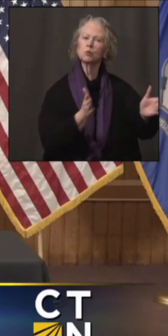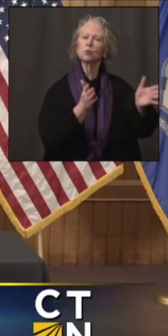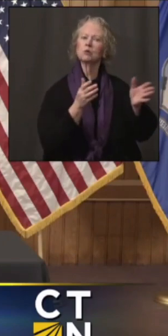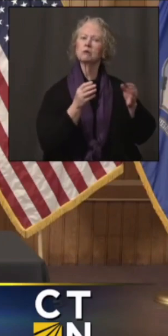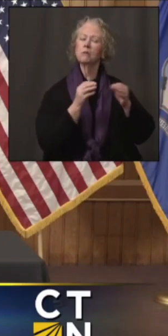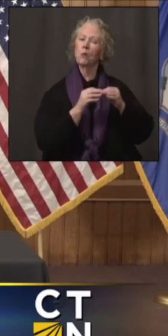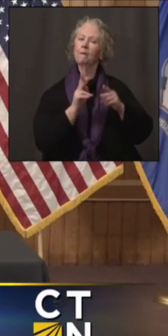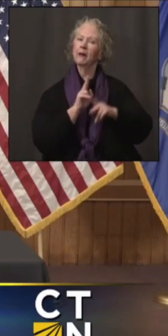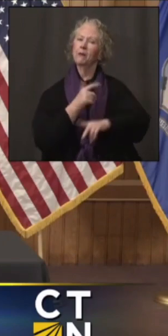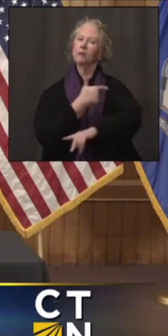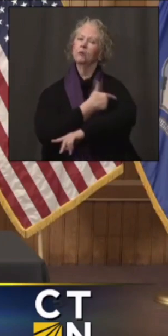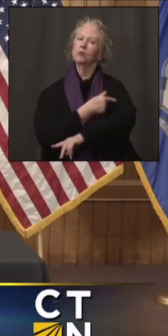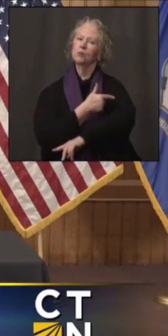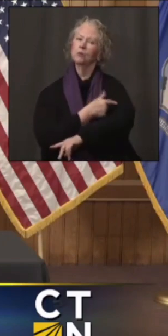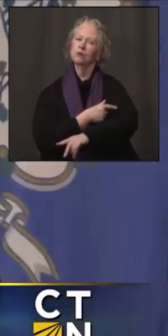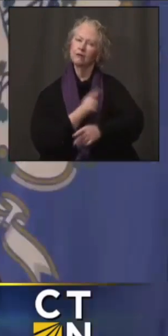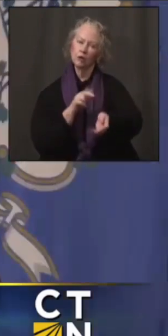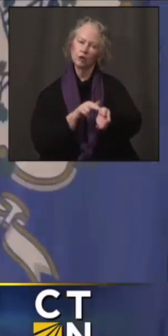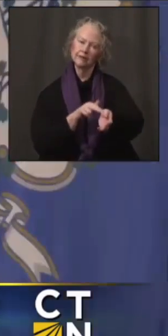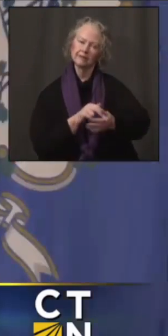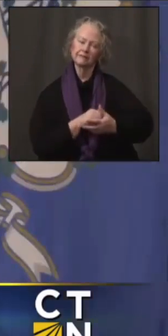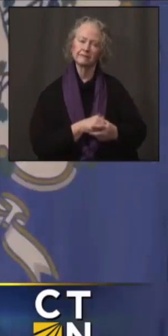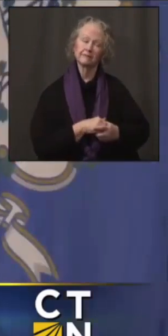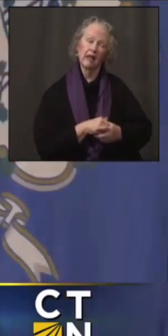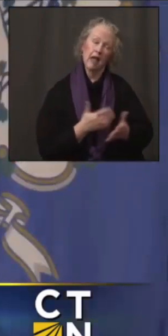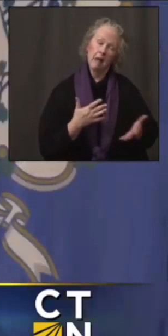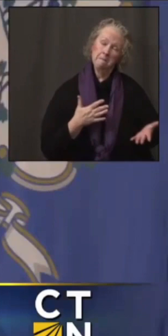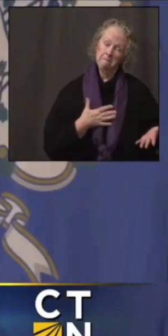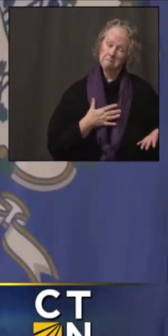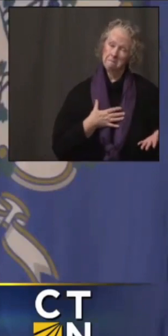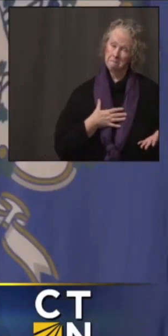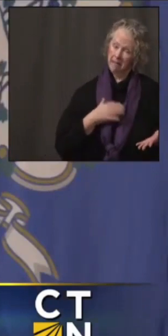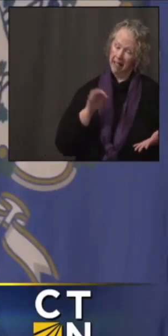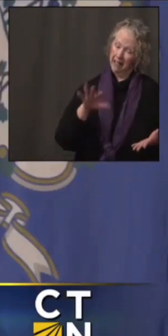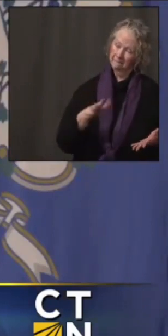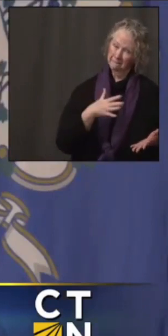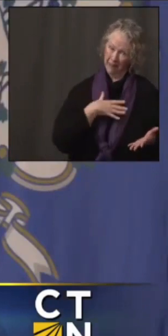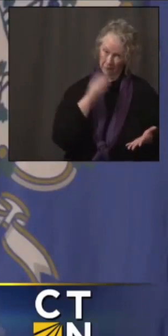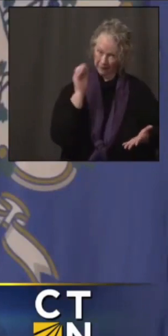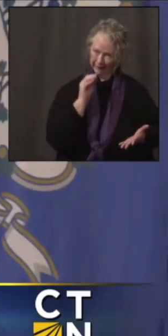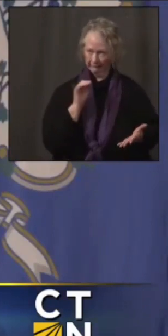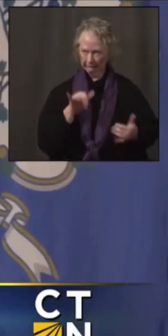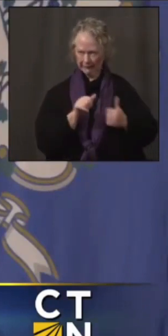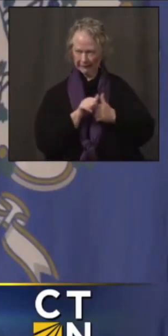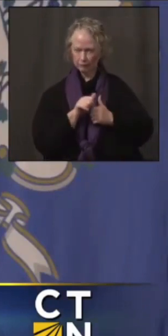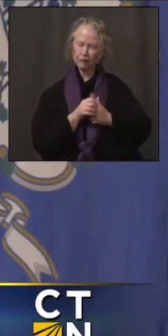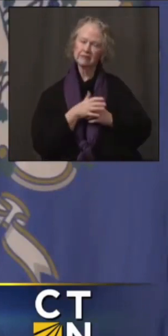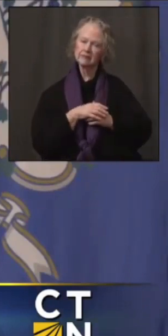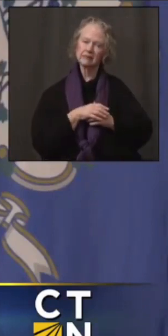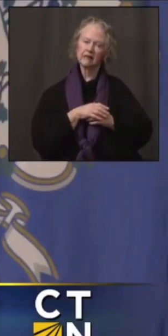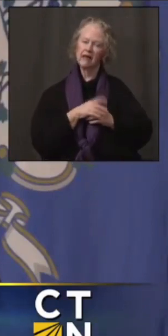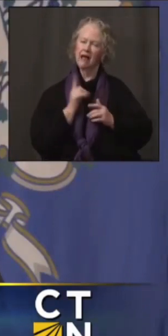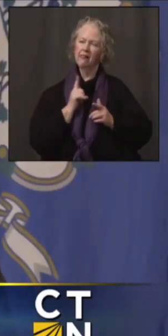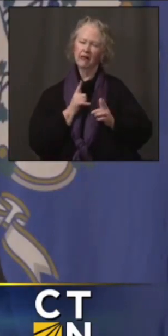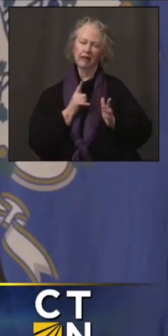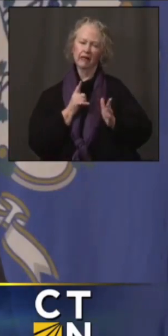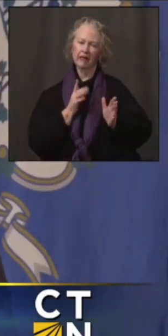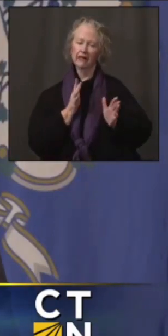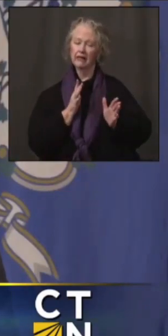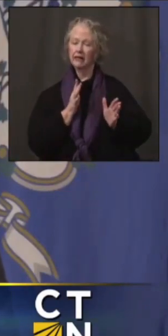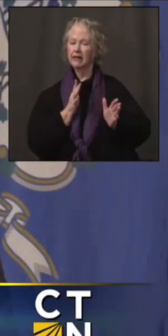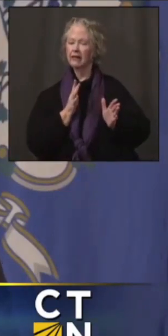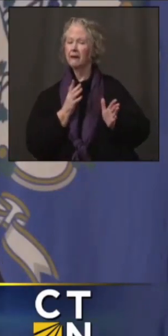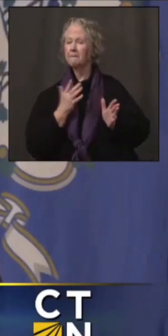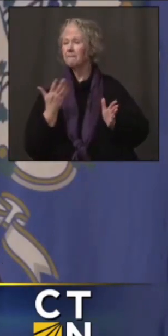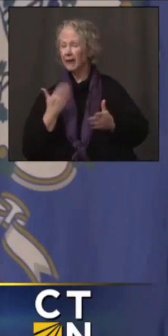on board? I'll throw in my two cents, which is always dangerous. Um, I would probably stick right now because maybe there's some